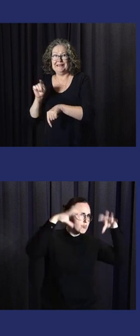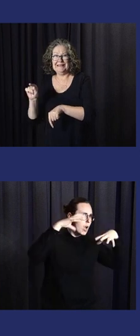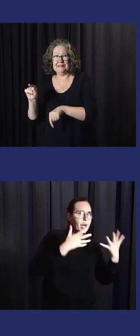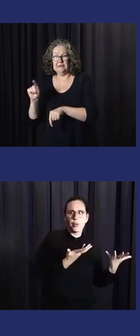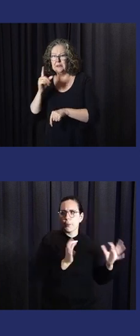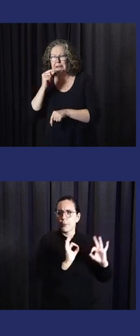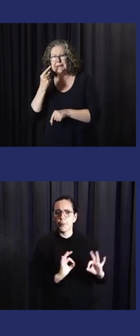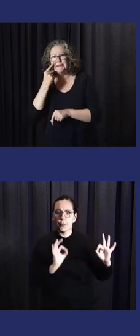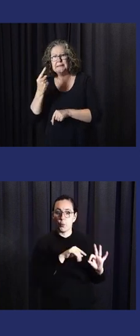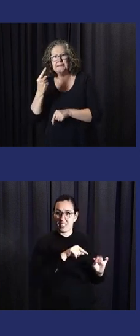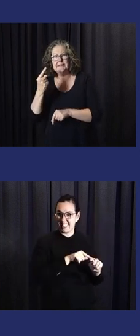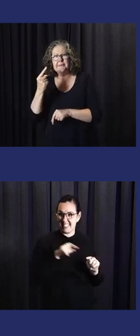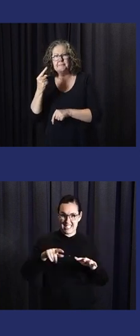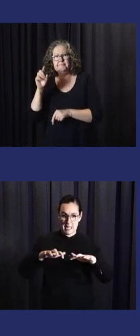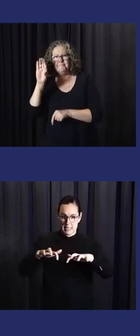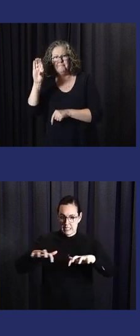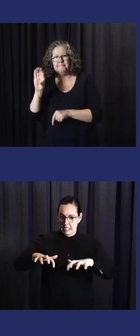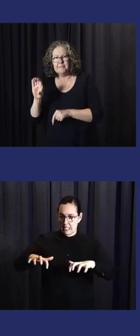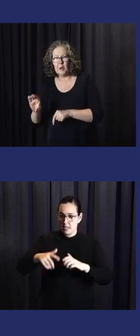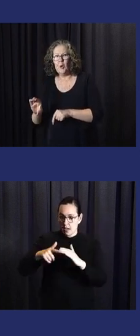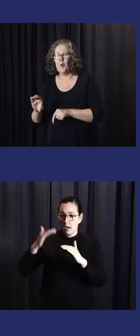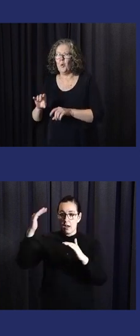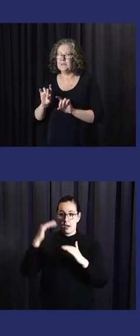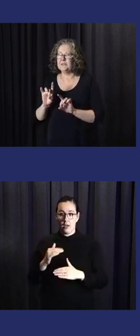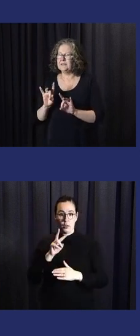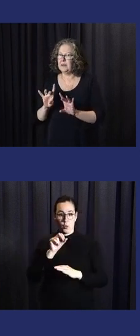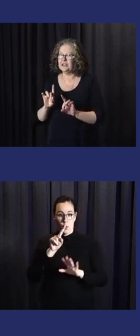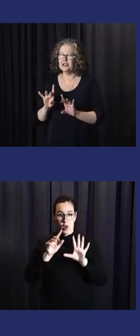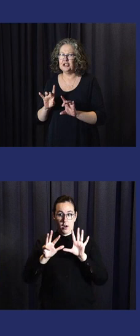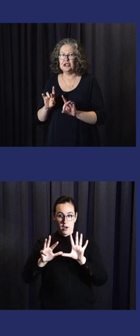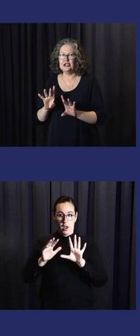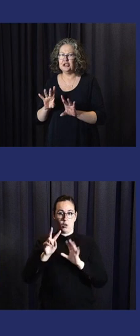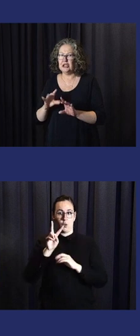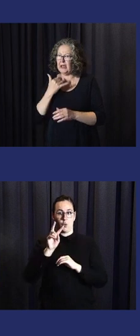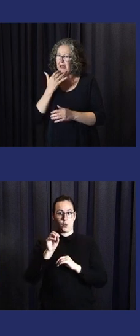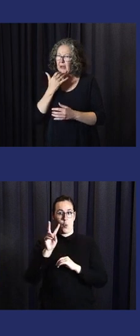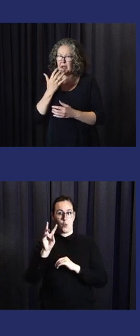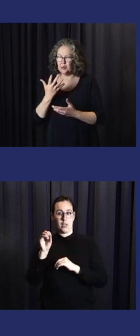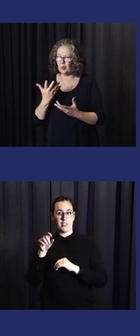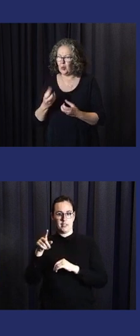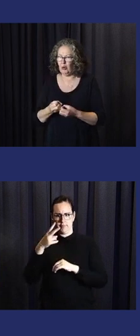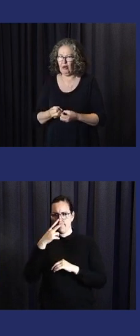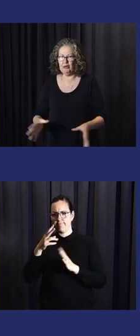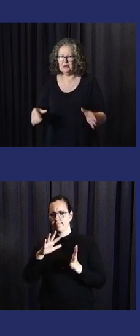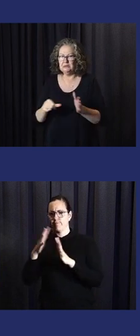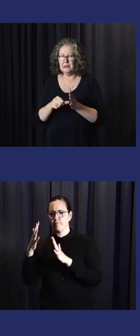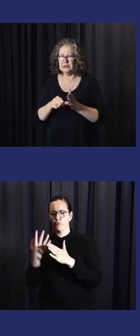in 2019 to 2020 in the green. So, you can see in the